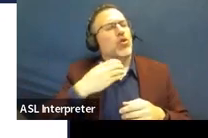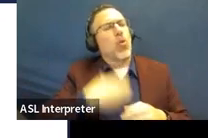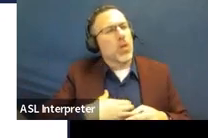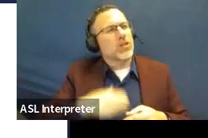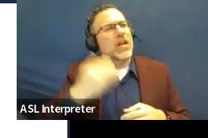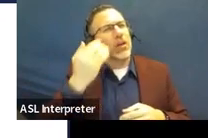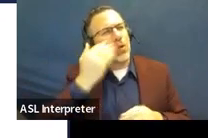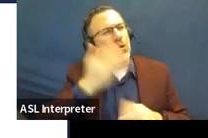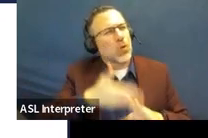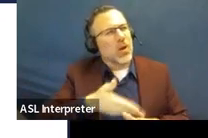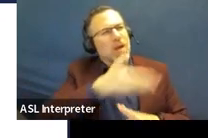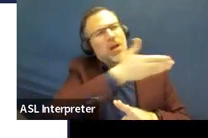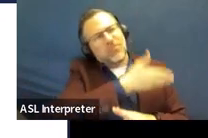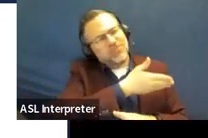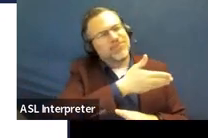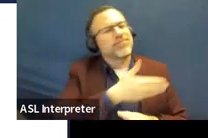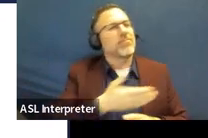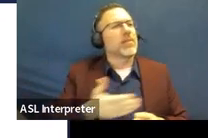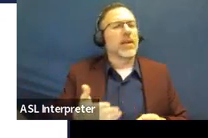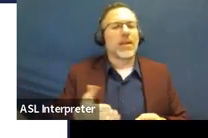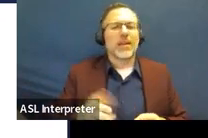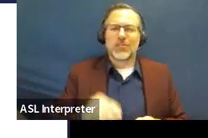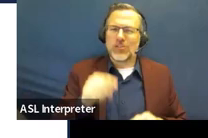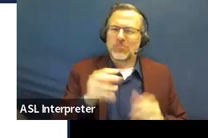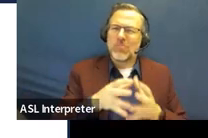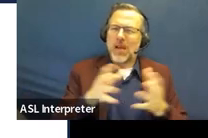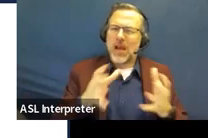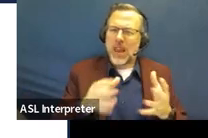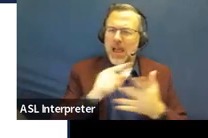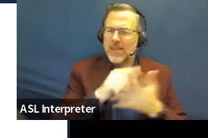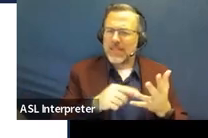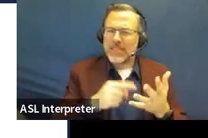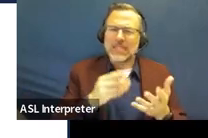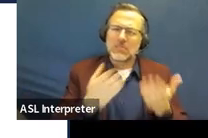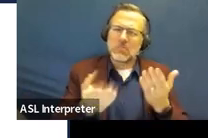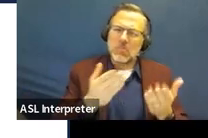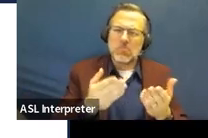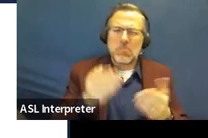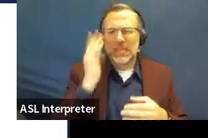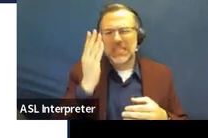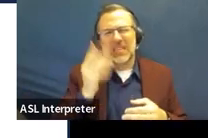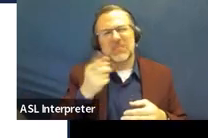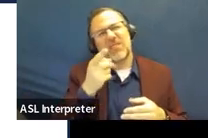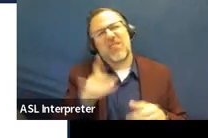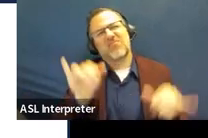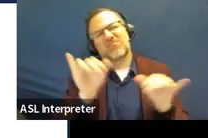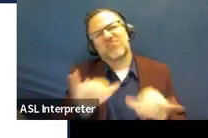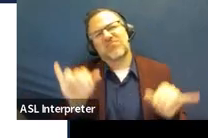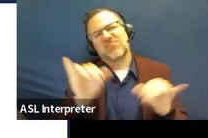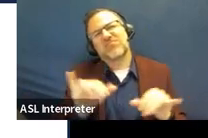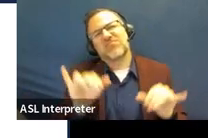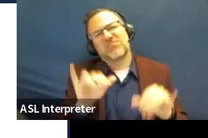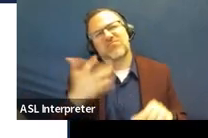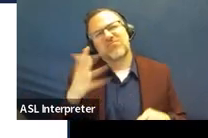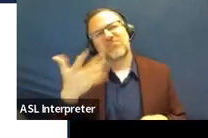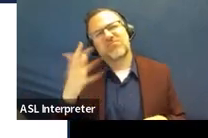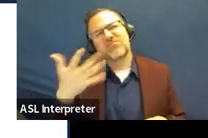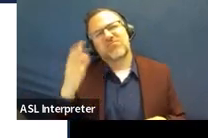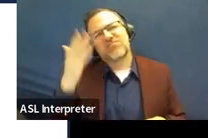So, that's kind of how I developed this. A lot of this might seem repetitive to you guys, or you might already know this information,